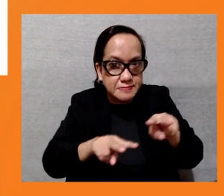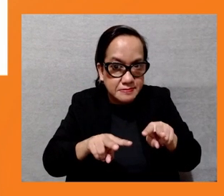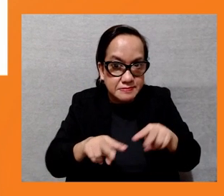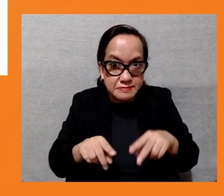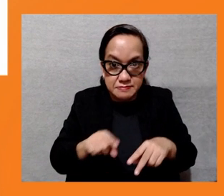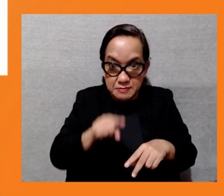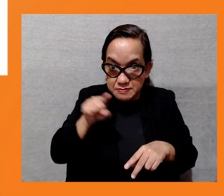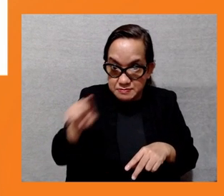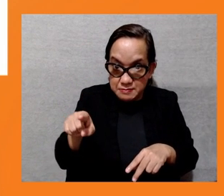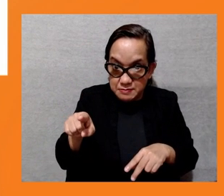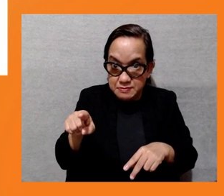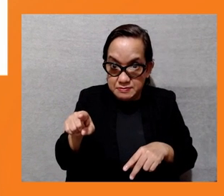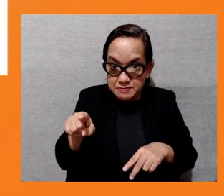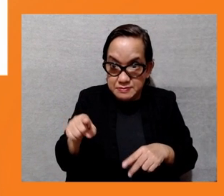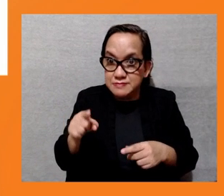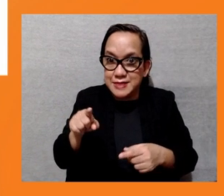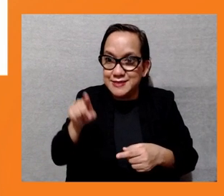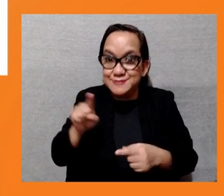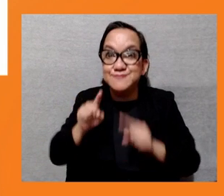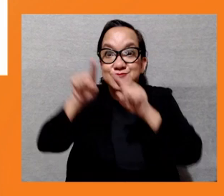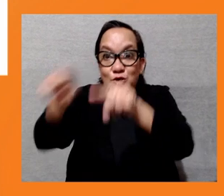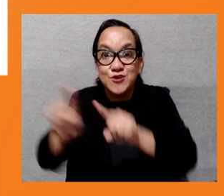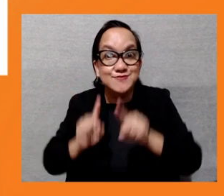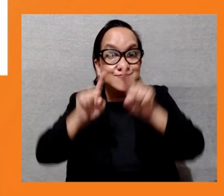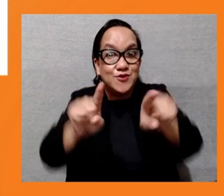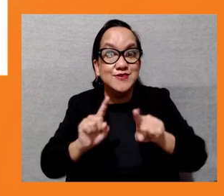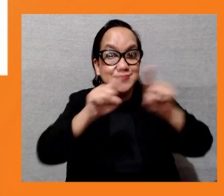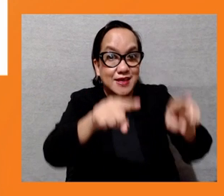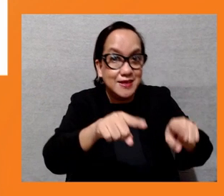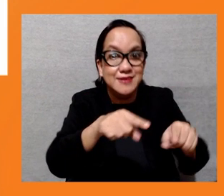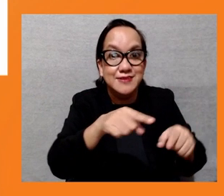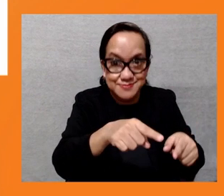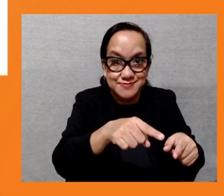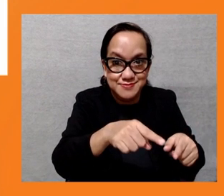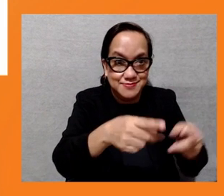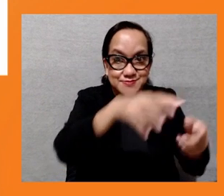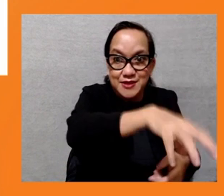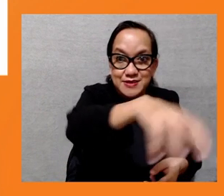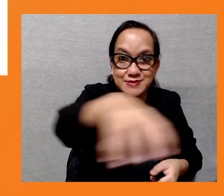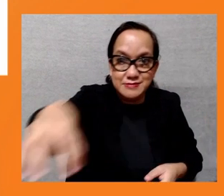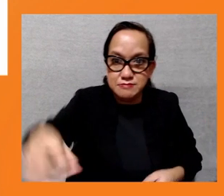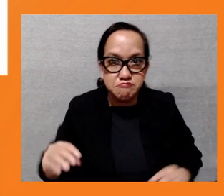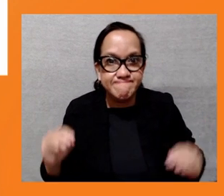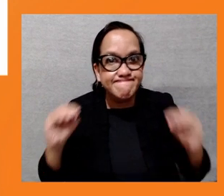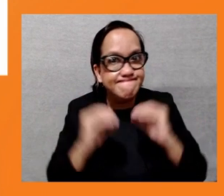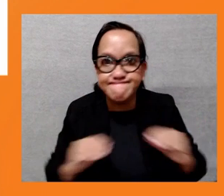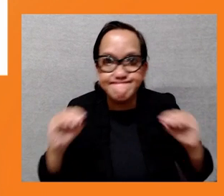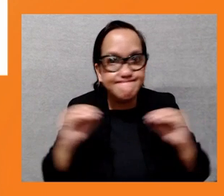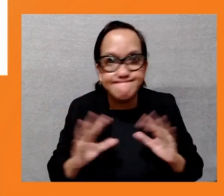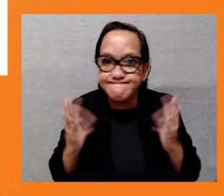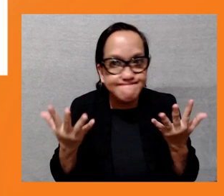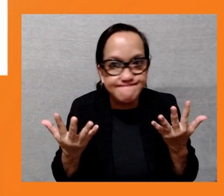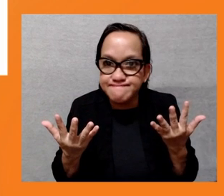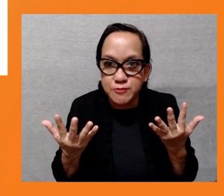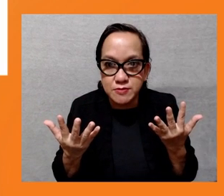public or they don't consult the environmental watchdogs who are really monitoring these kind of projects.